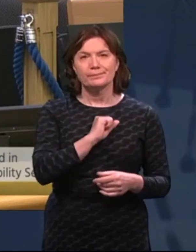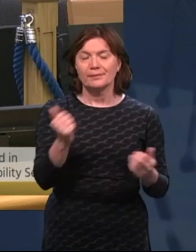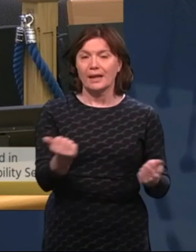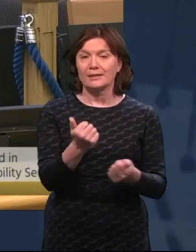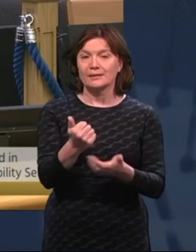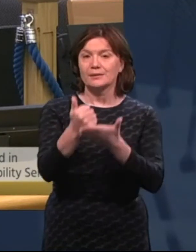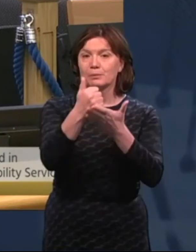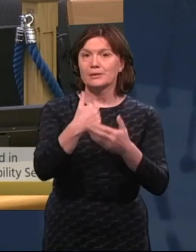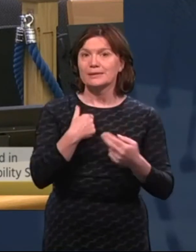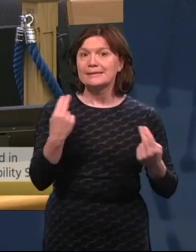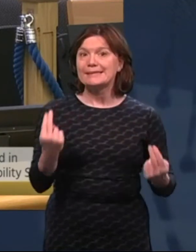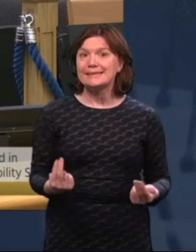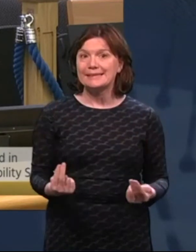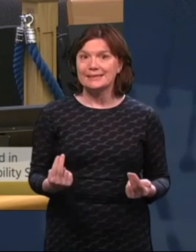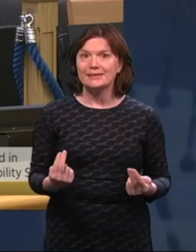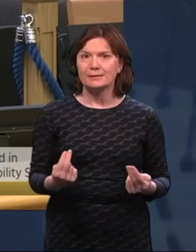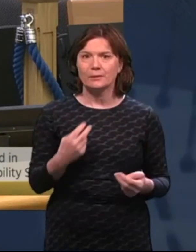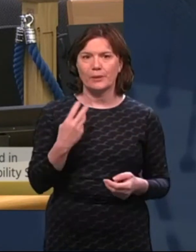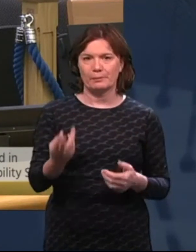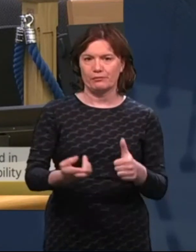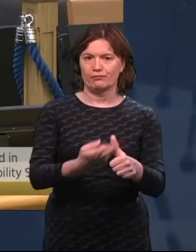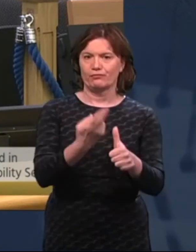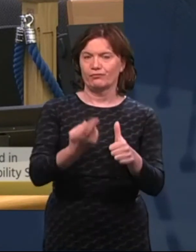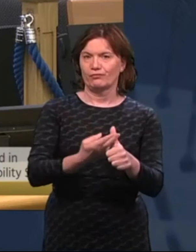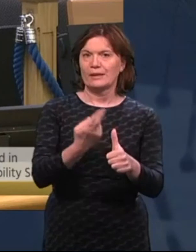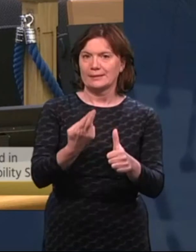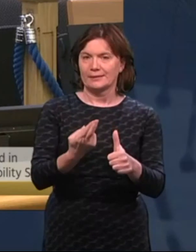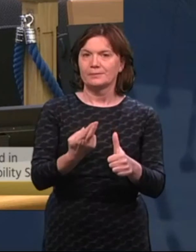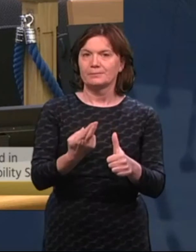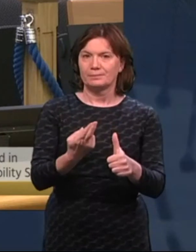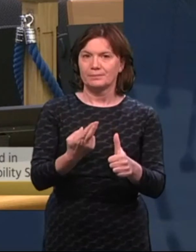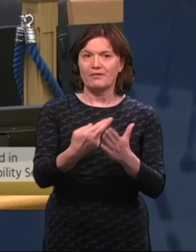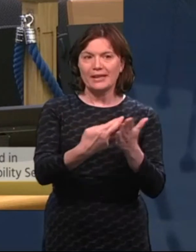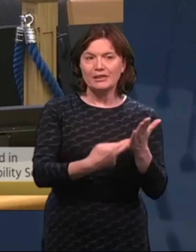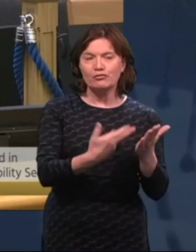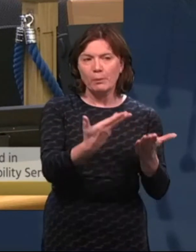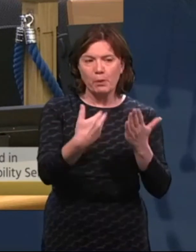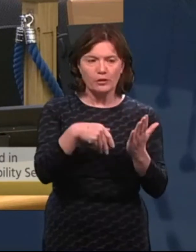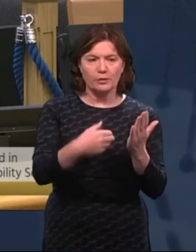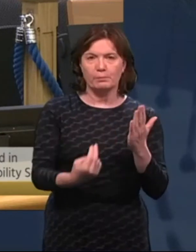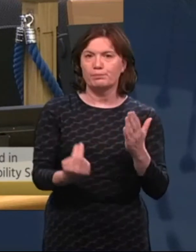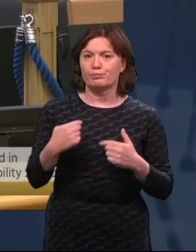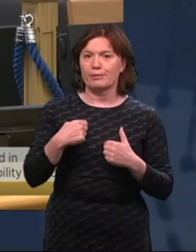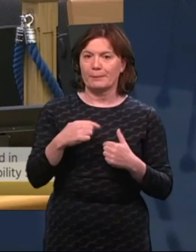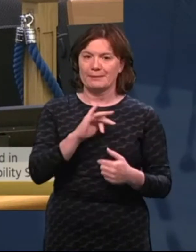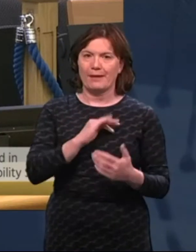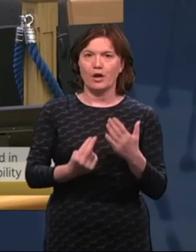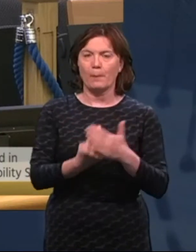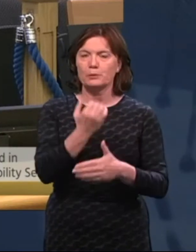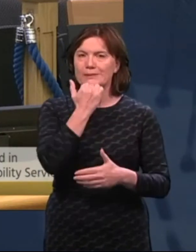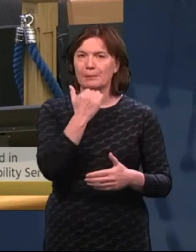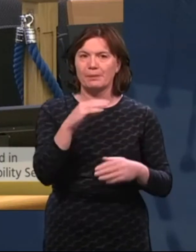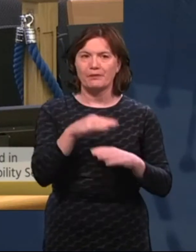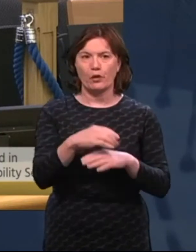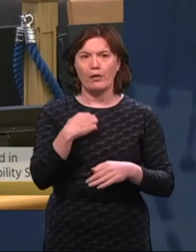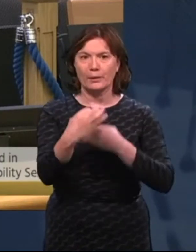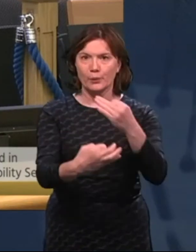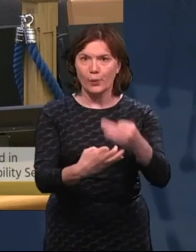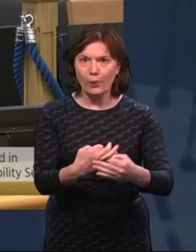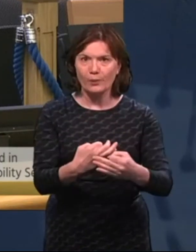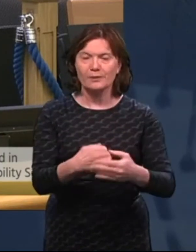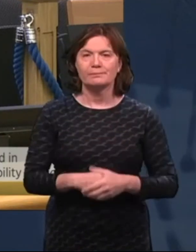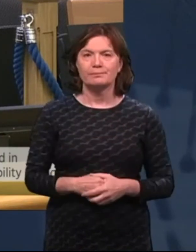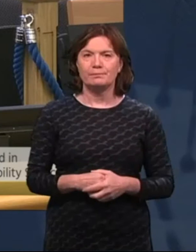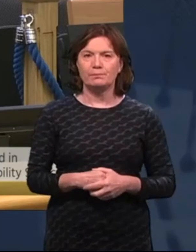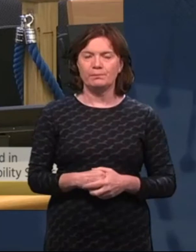a HSE point of view would be put in place to facilitate me going down there. Because I do think there are a lot of pieces